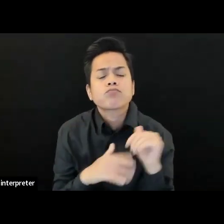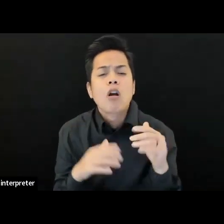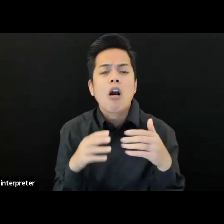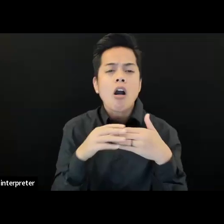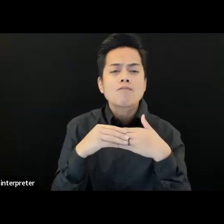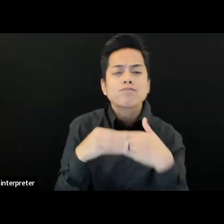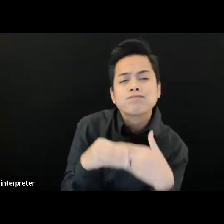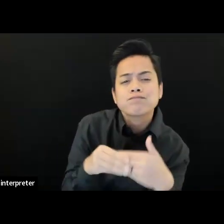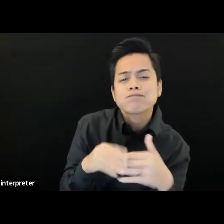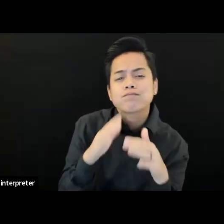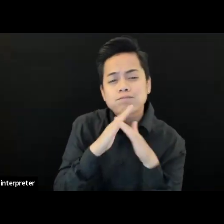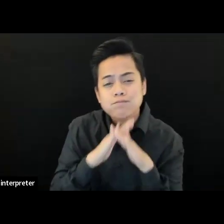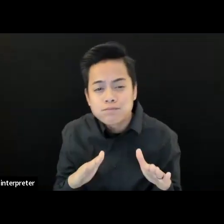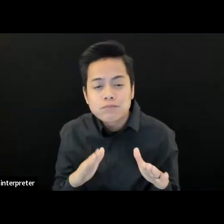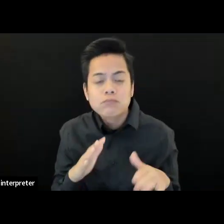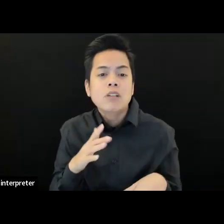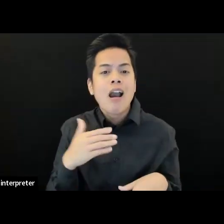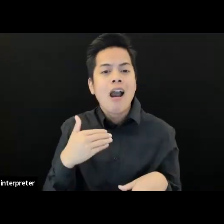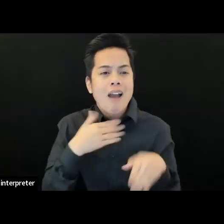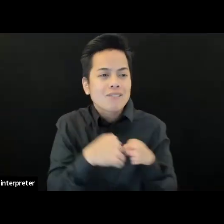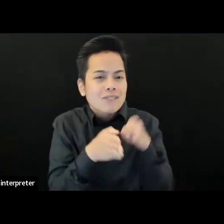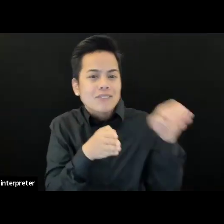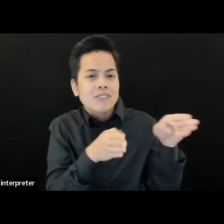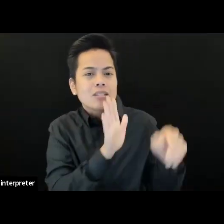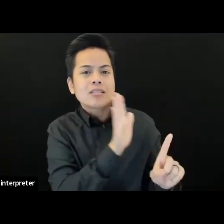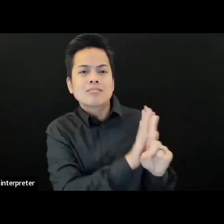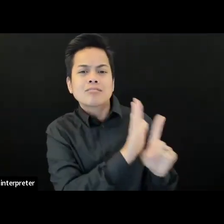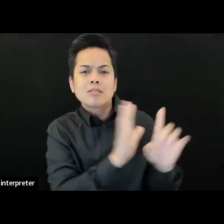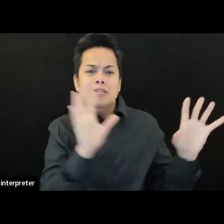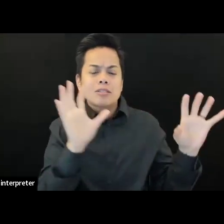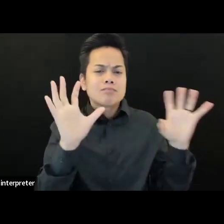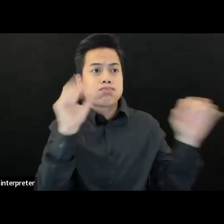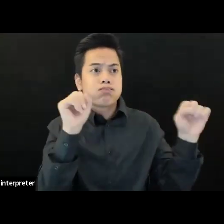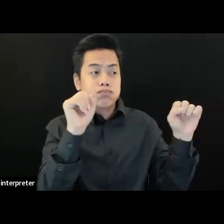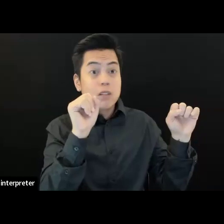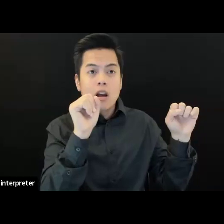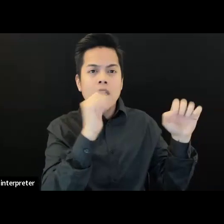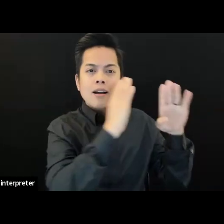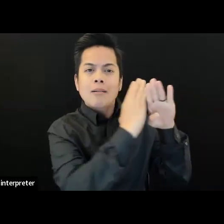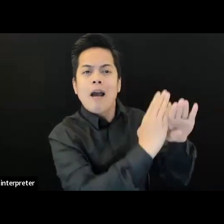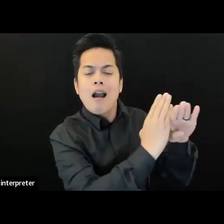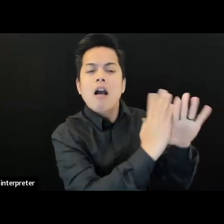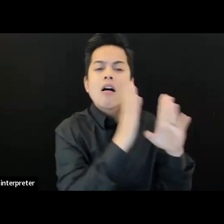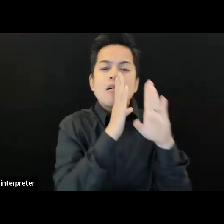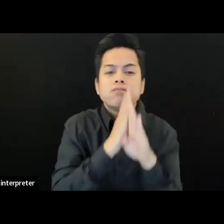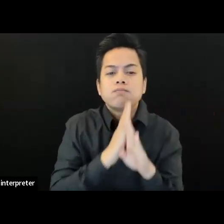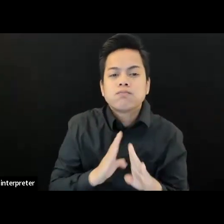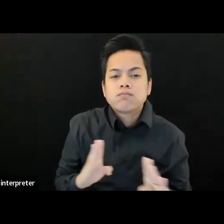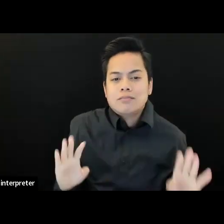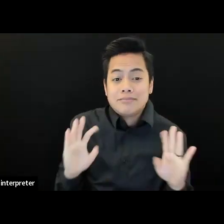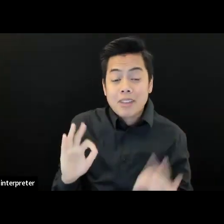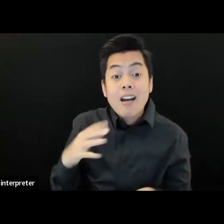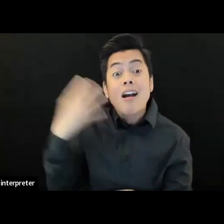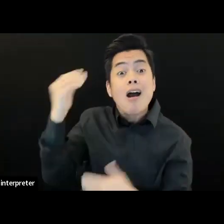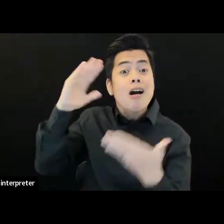reserved or rented on a sliding scale by community groups that need a space to meet. During larger